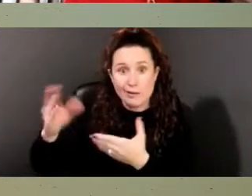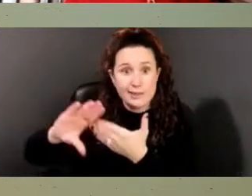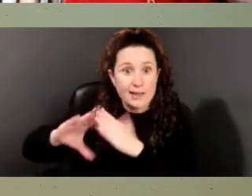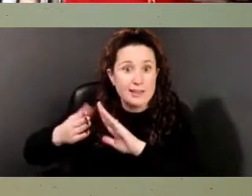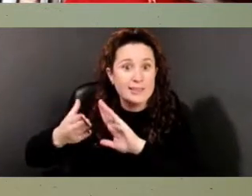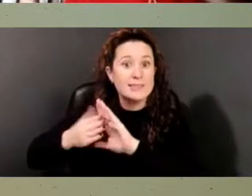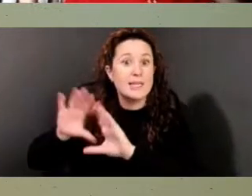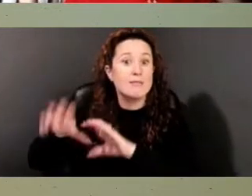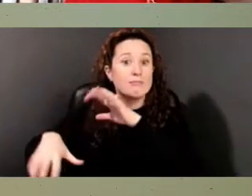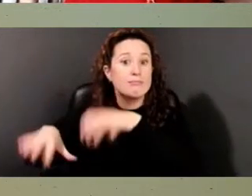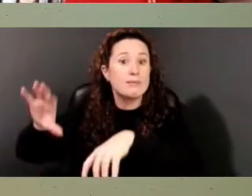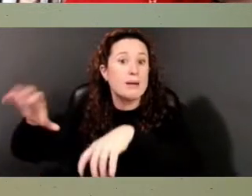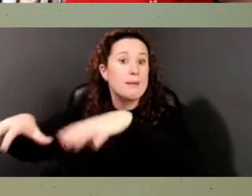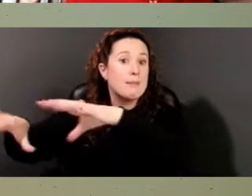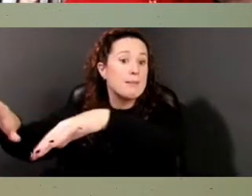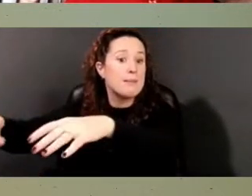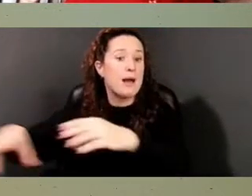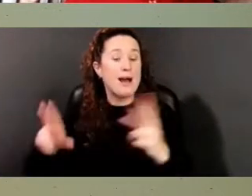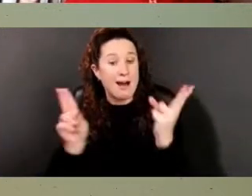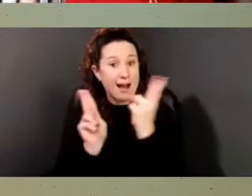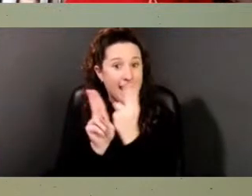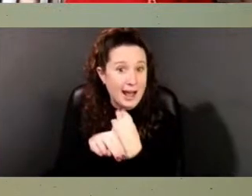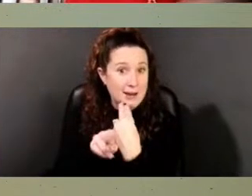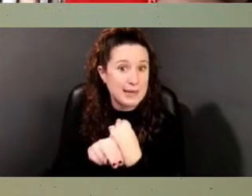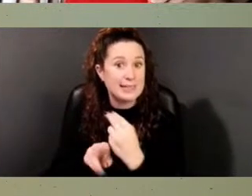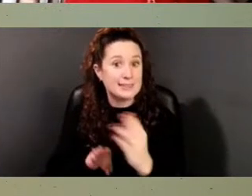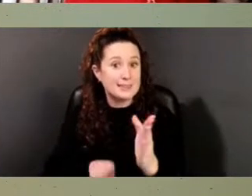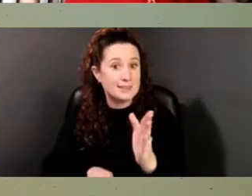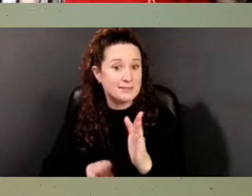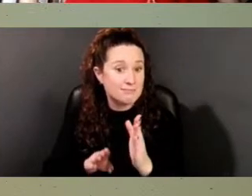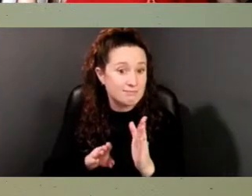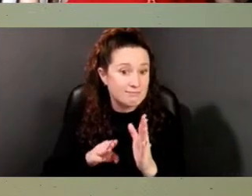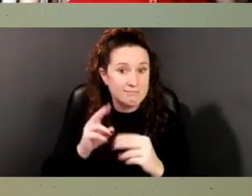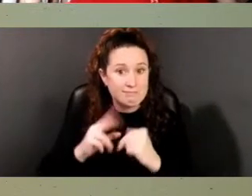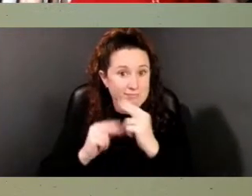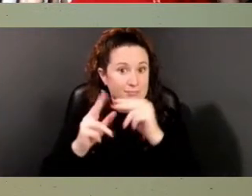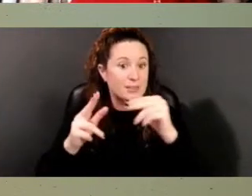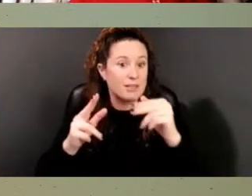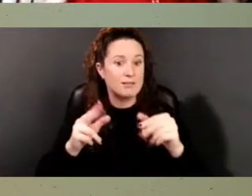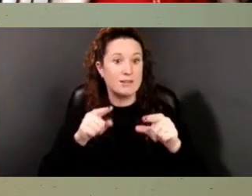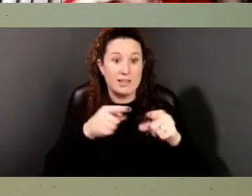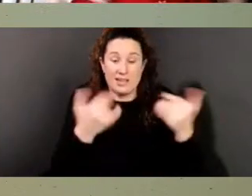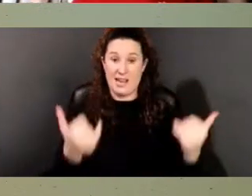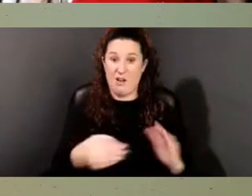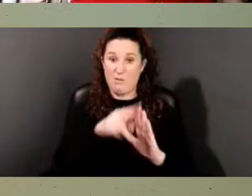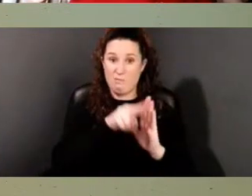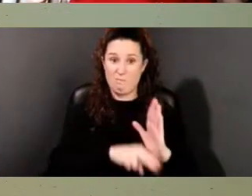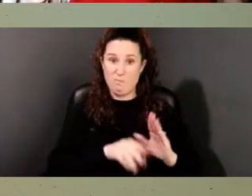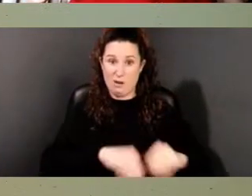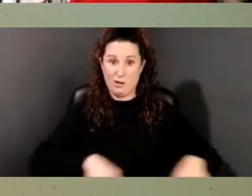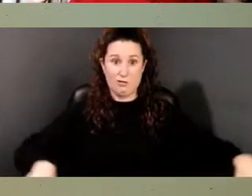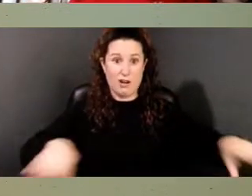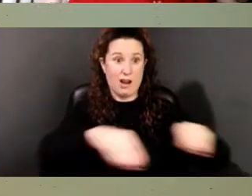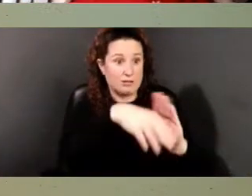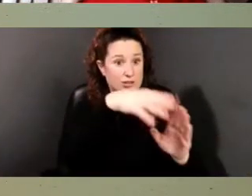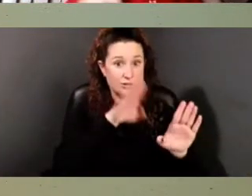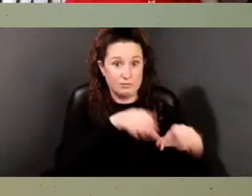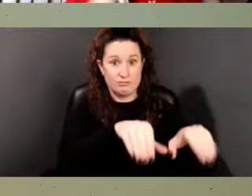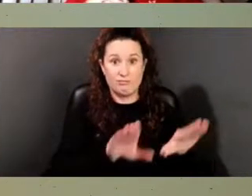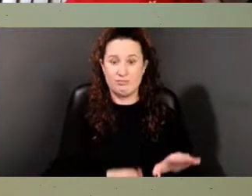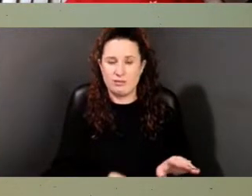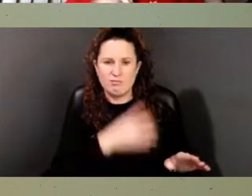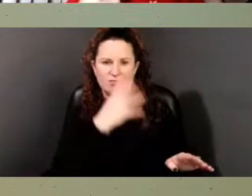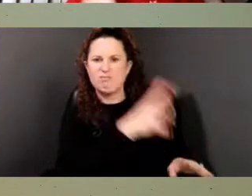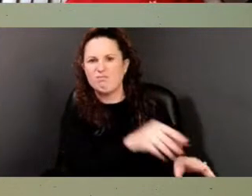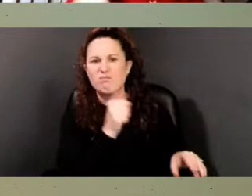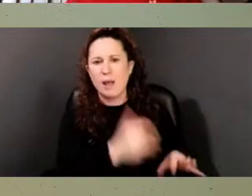was organized, as highways came through, these burial grounds were completely unimportant, as we're talking about the 20th century. And so folks